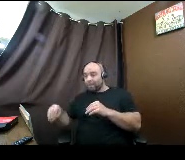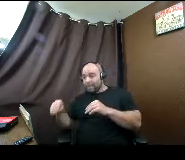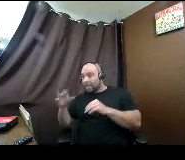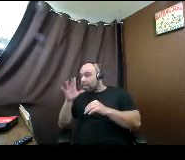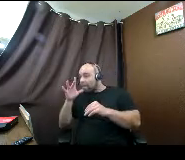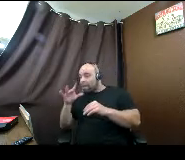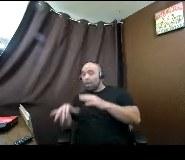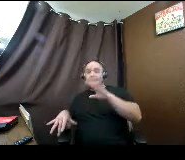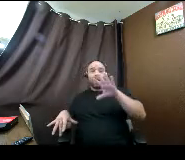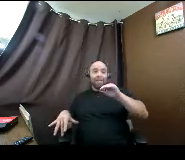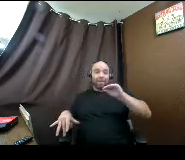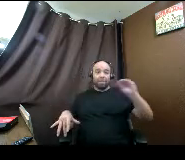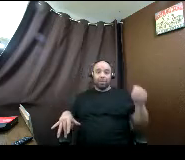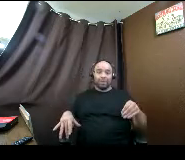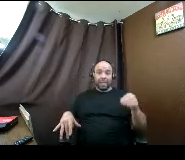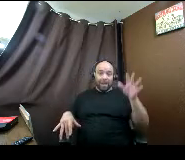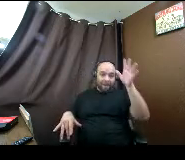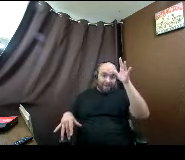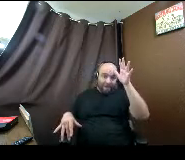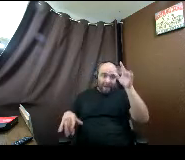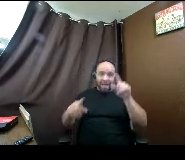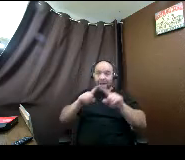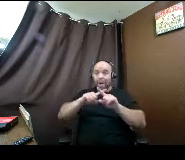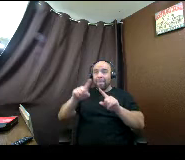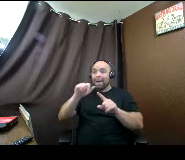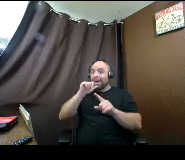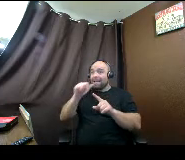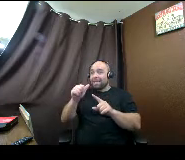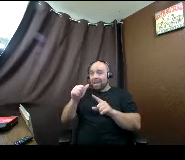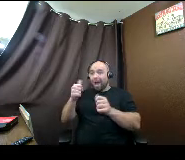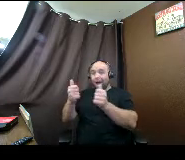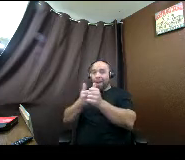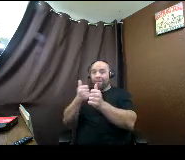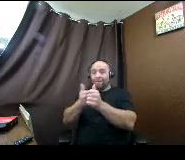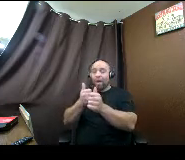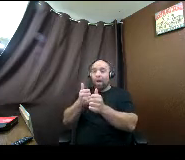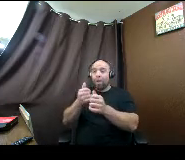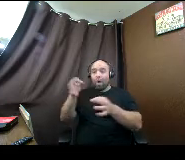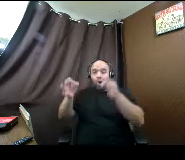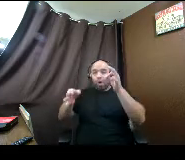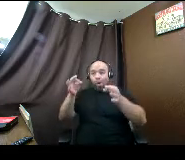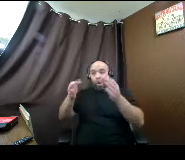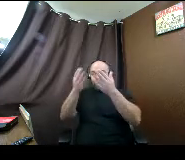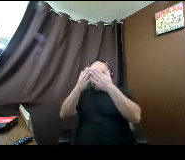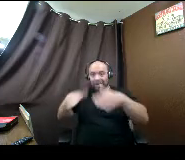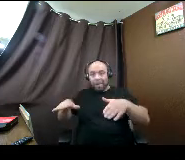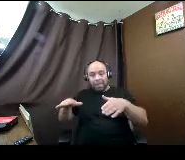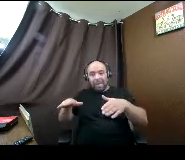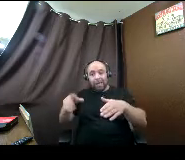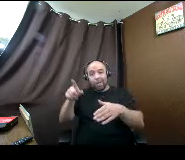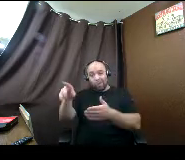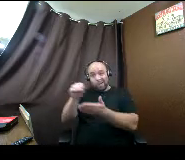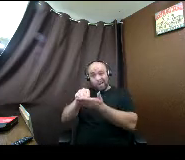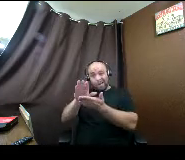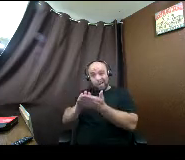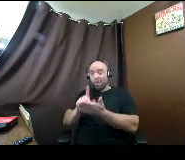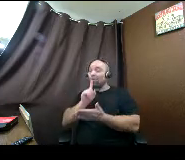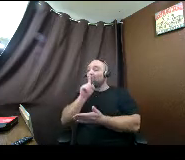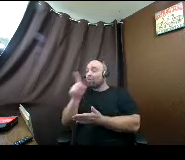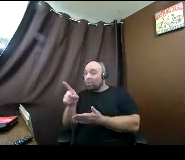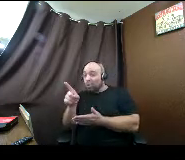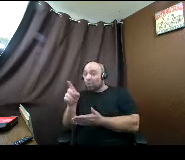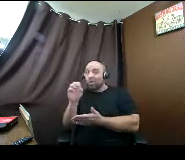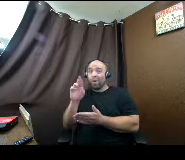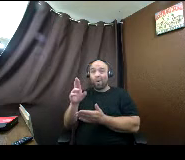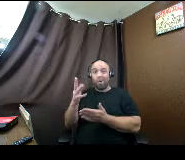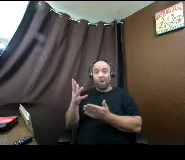but this is not in line with the original court ordered. split 35-65. Do you put down the reality truth? or what is in your